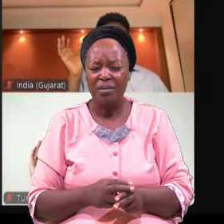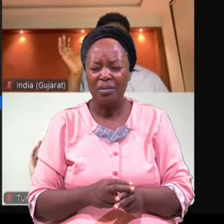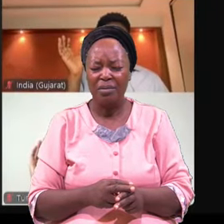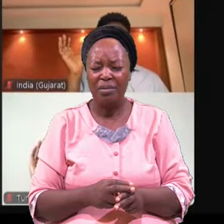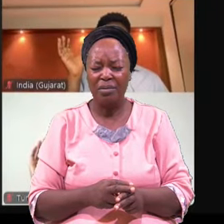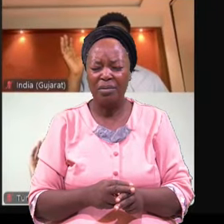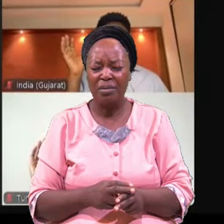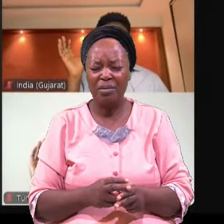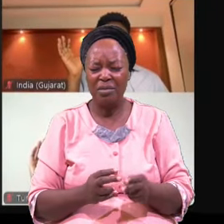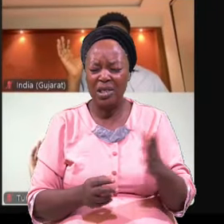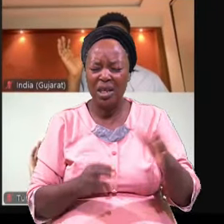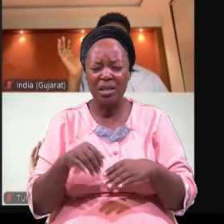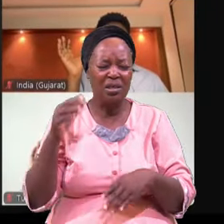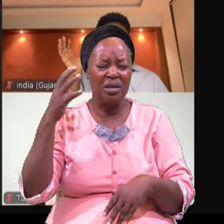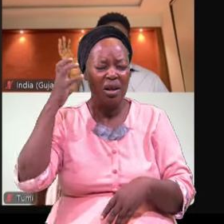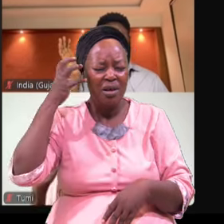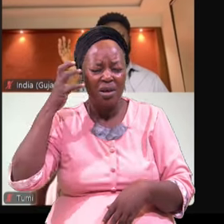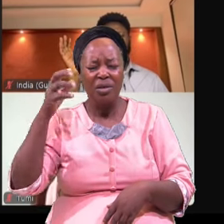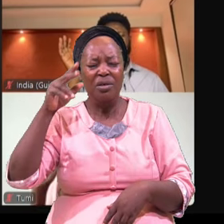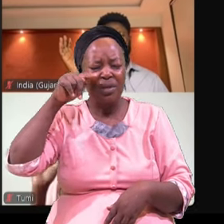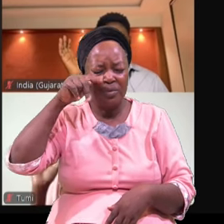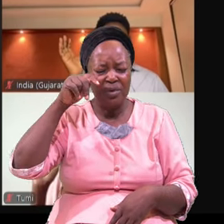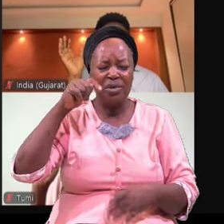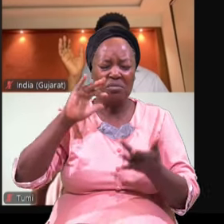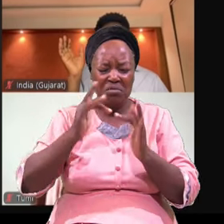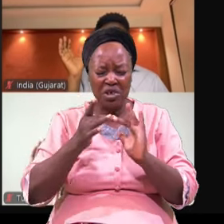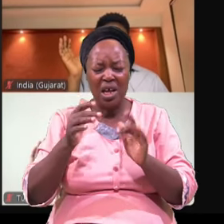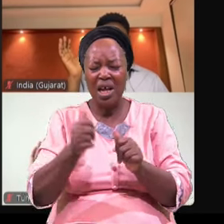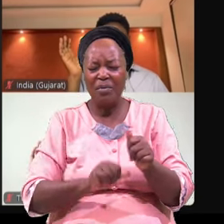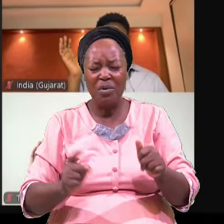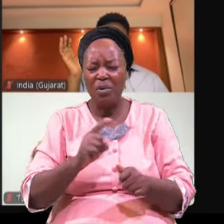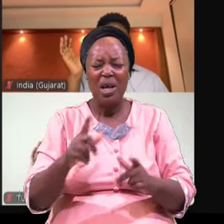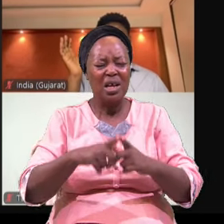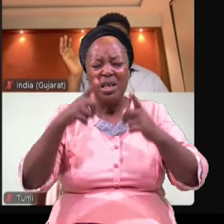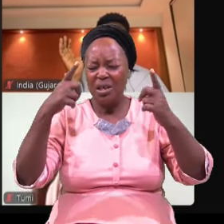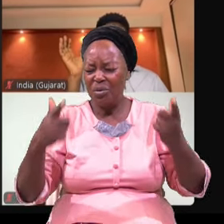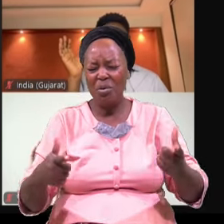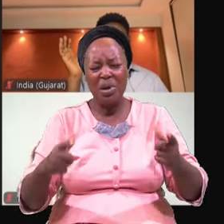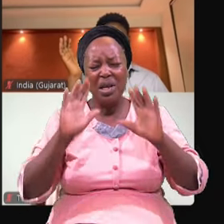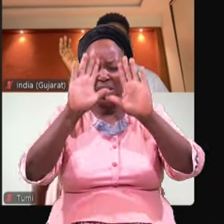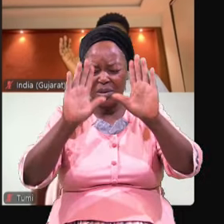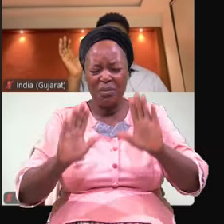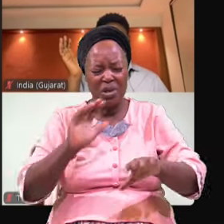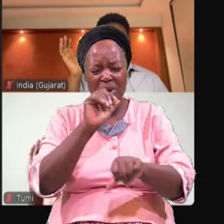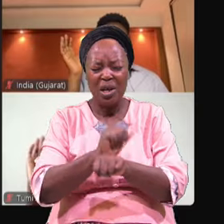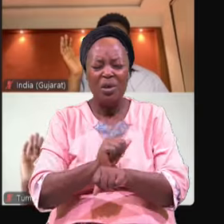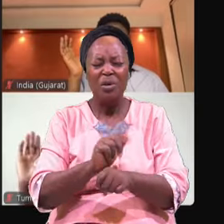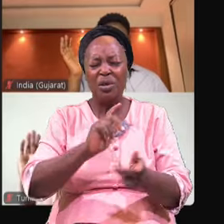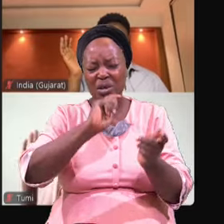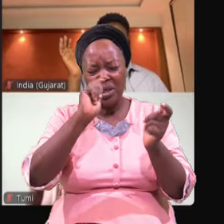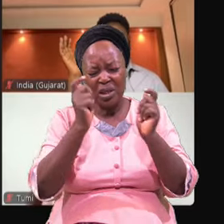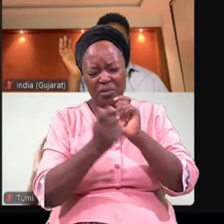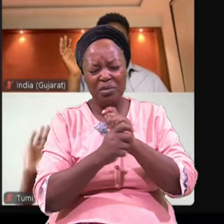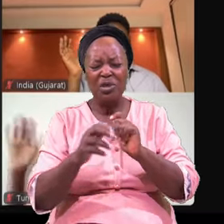The Radio Over The Television Online Everywhere Supernatural Miracle Transformational